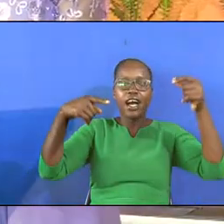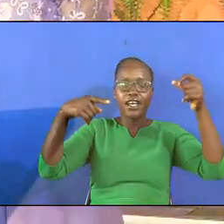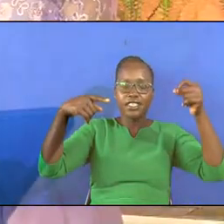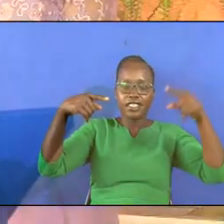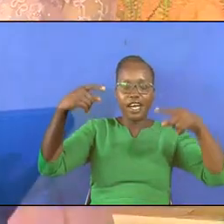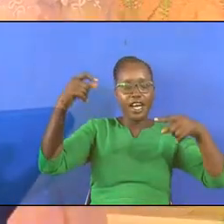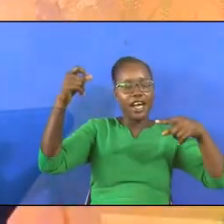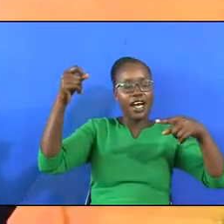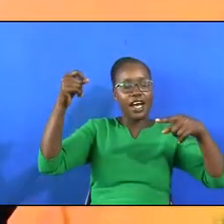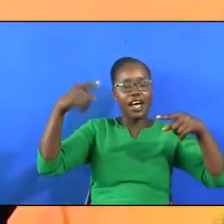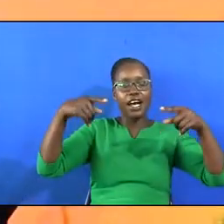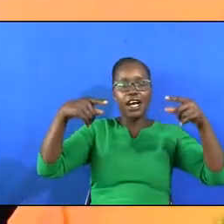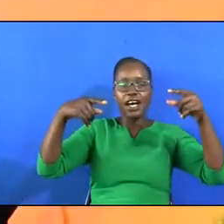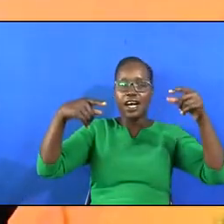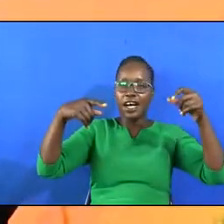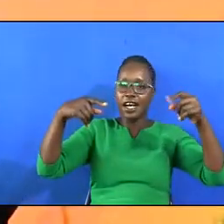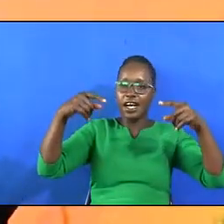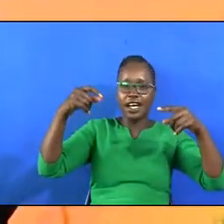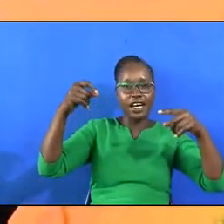the sun